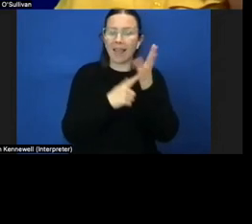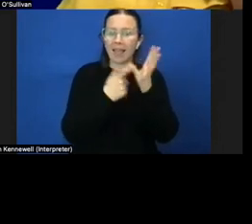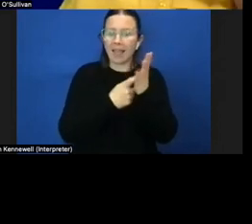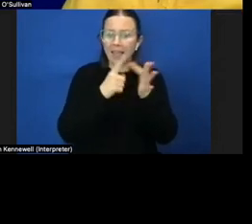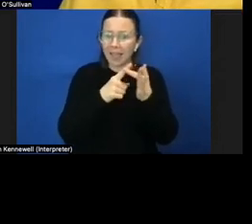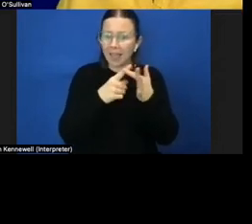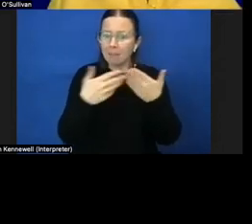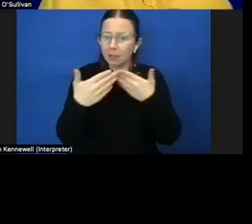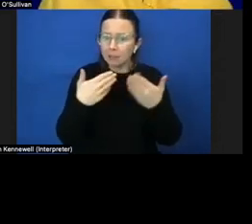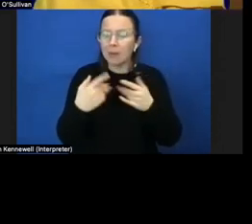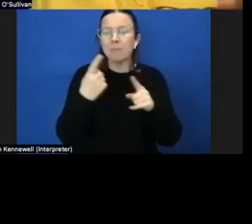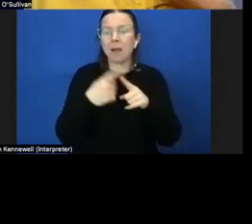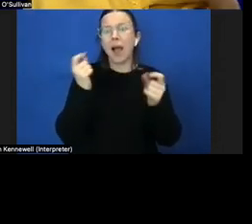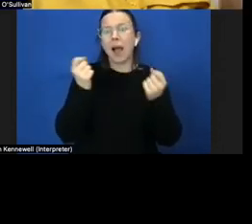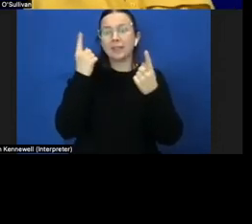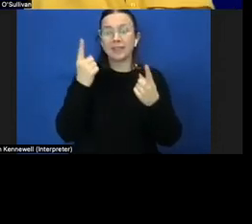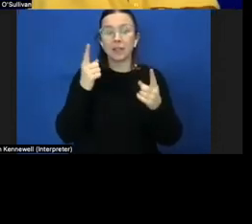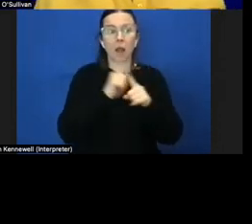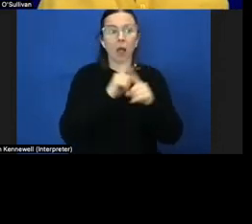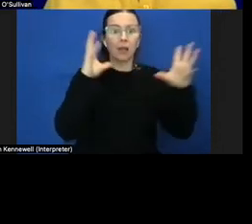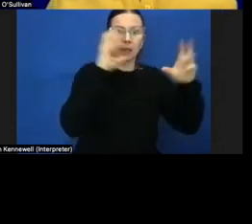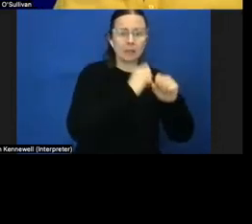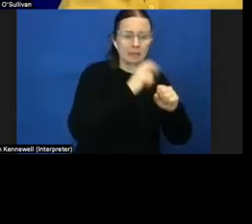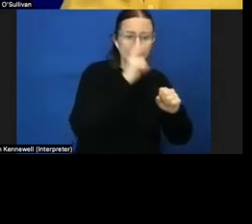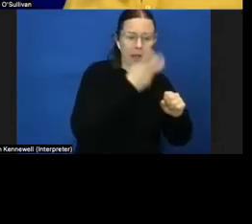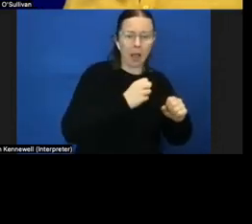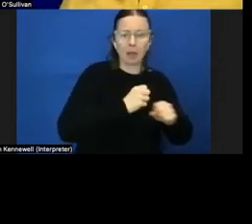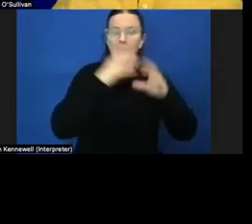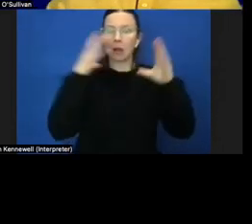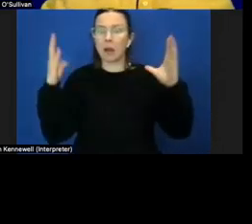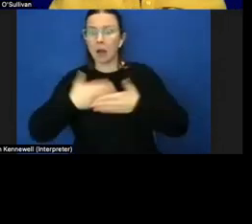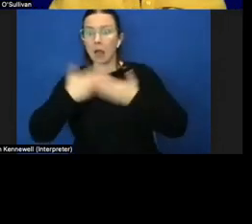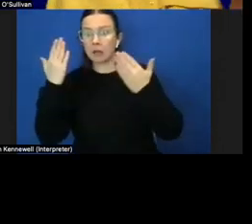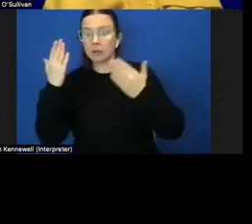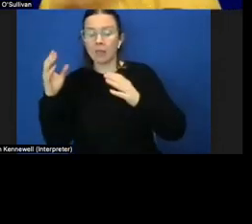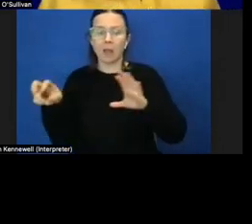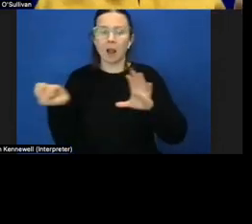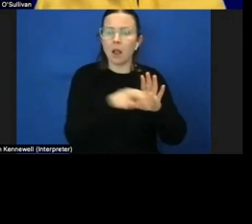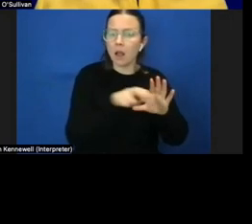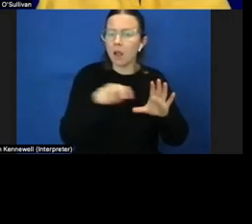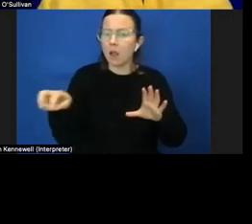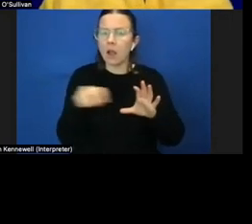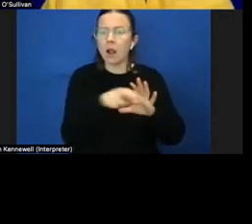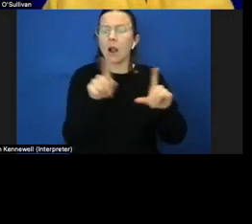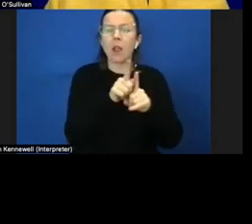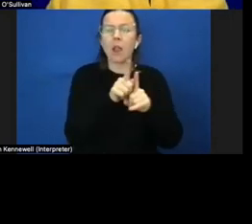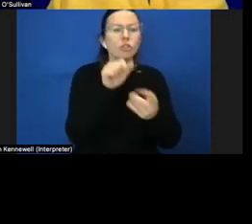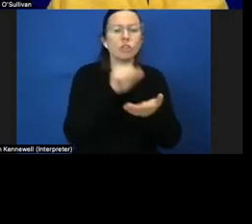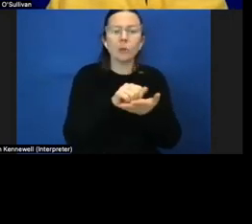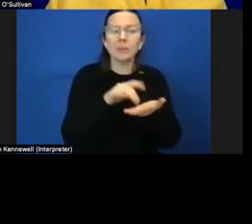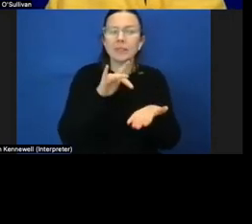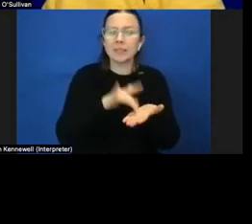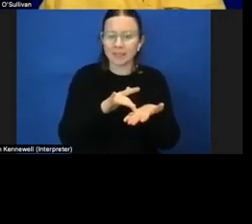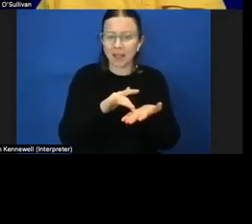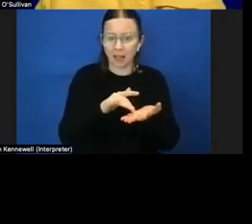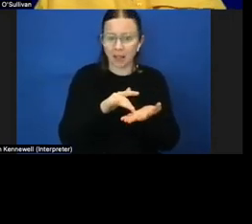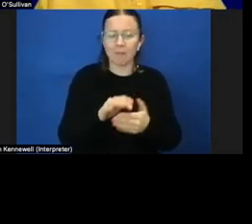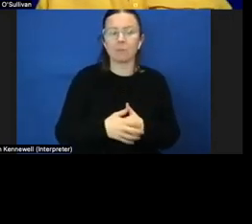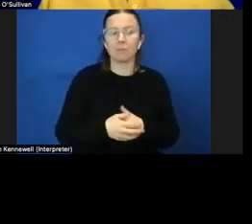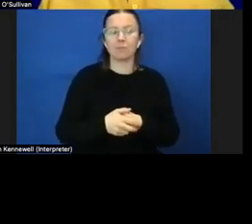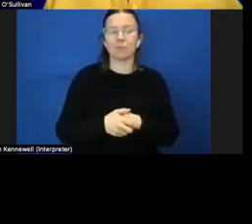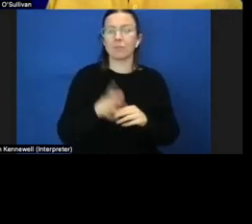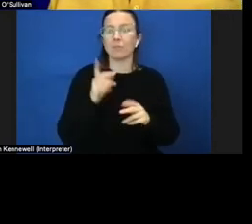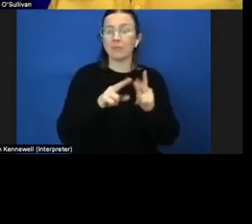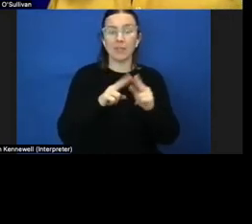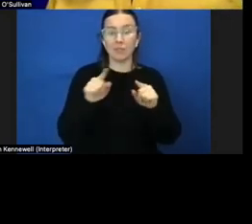things like from going light to dark and dark to light um specifically if you're going in and out of shopping centers and things like that if you